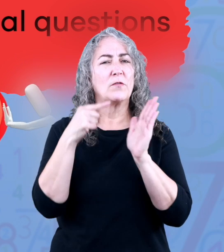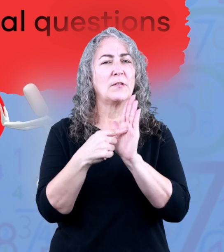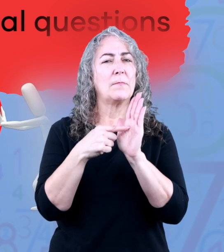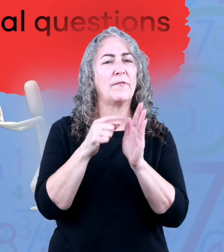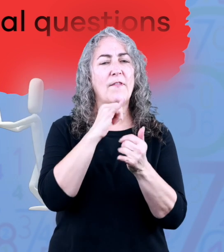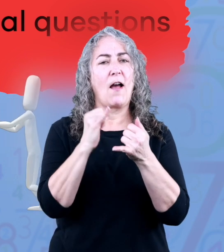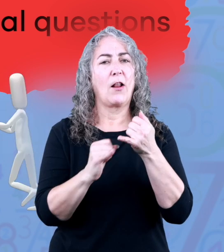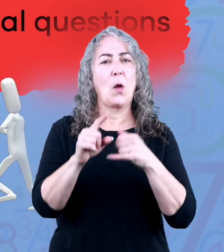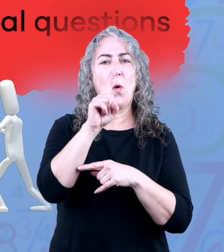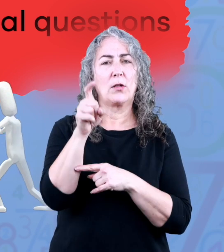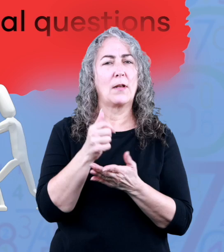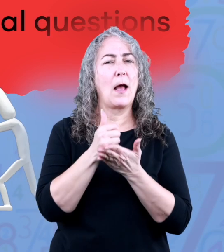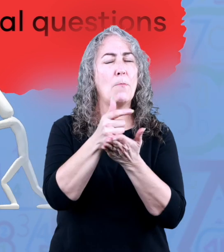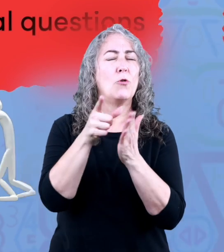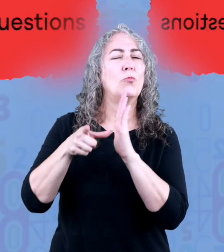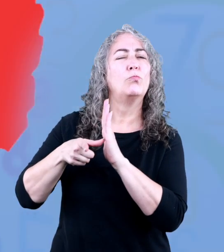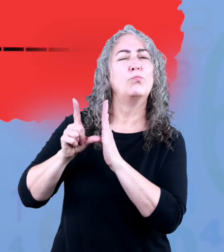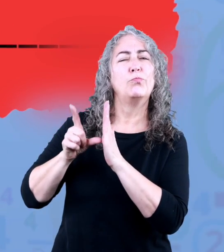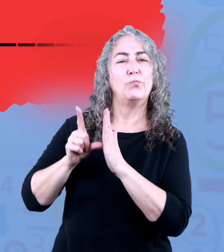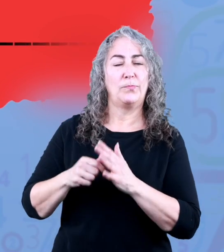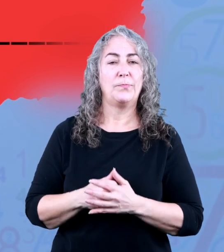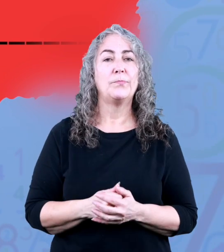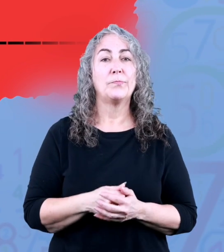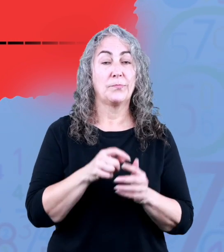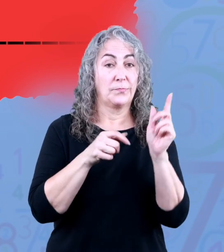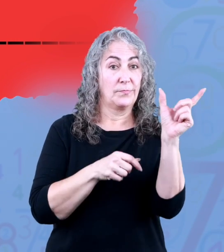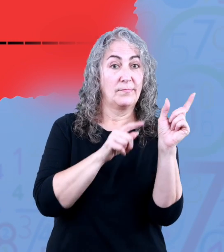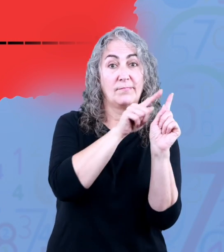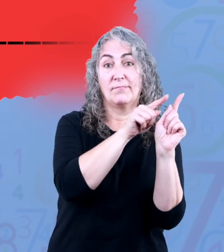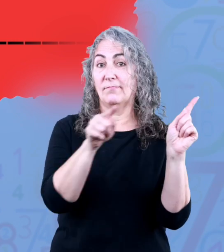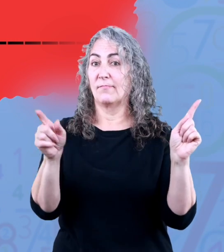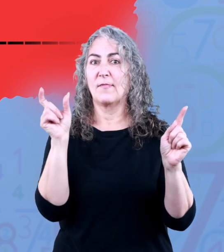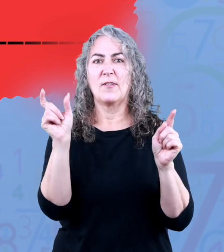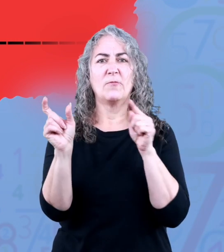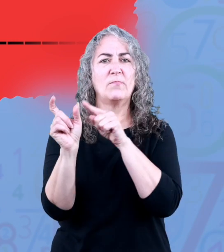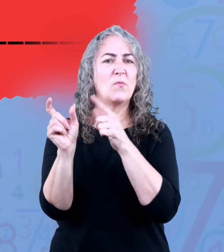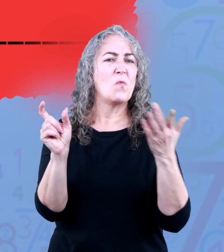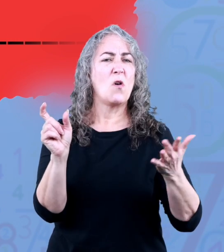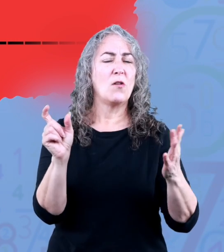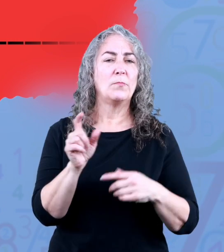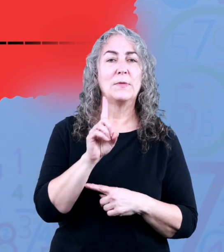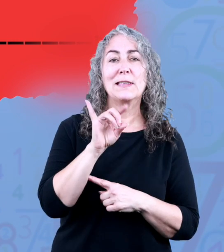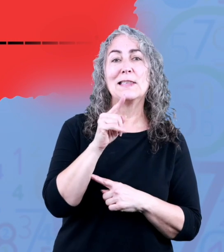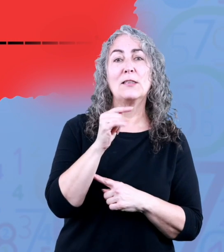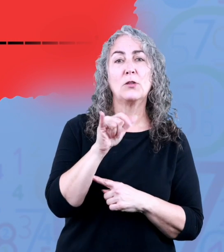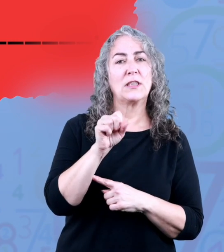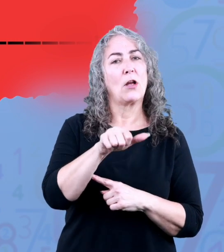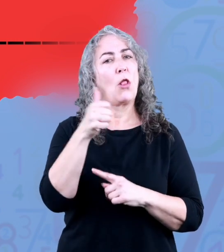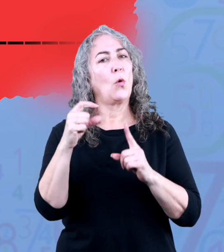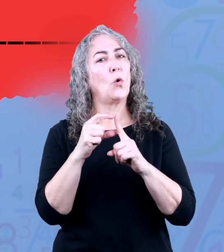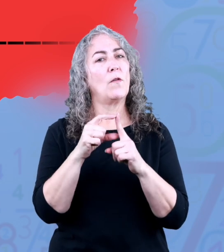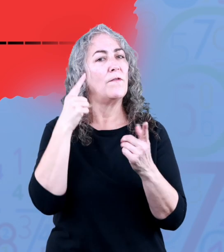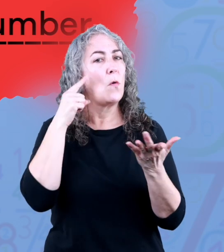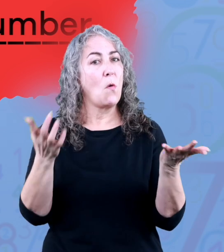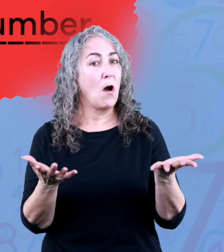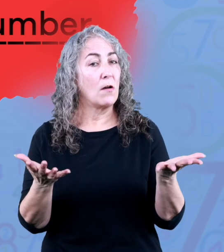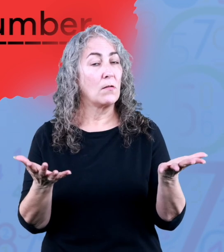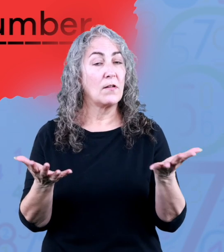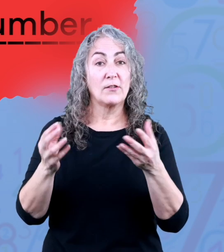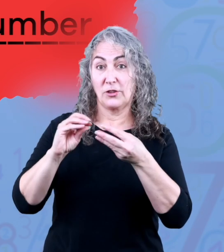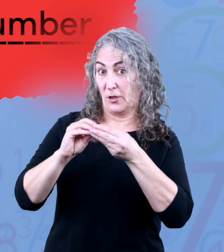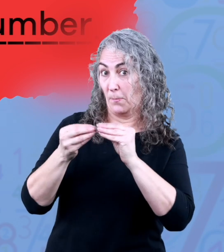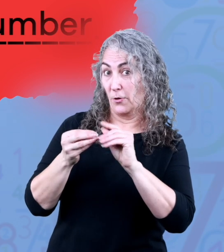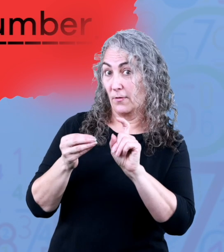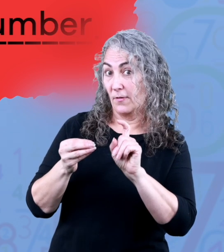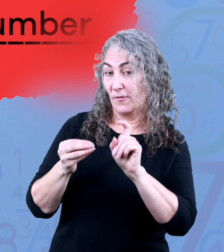final questions to help you review fill in the blank digit is another word for did